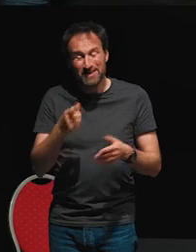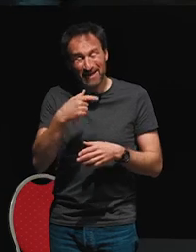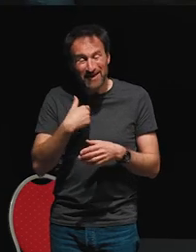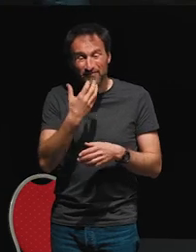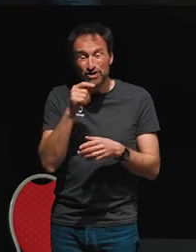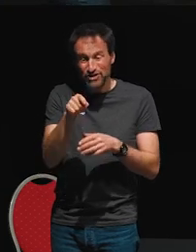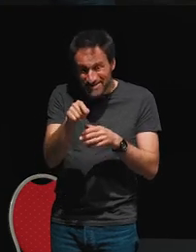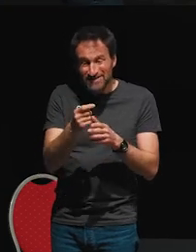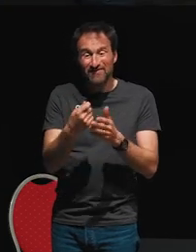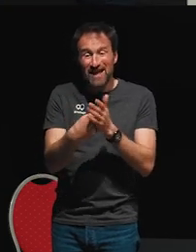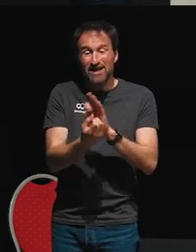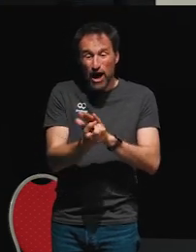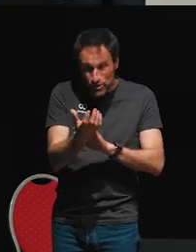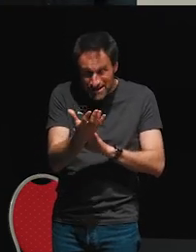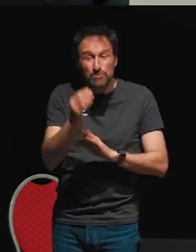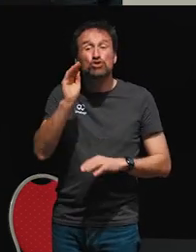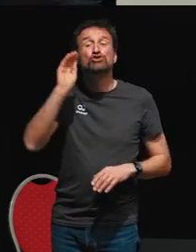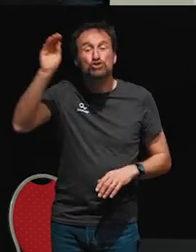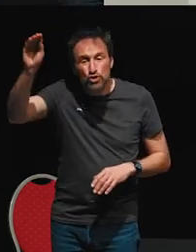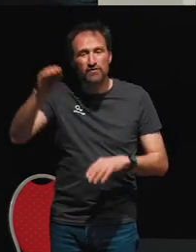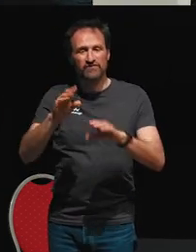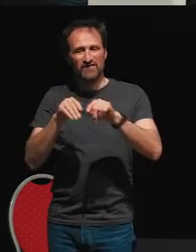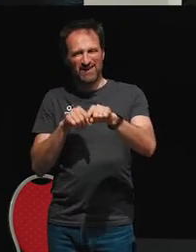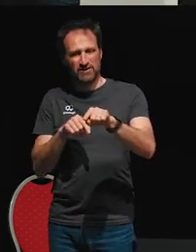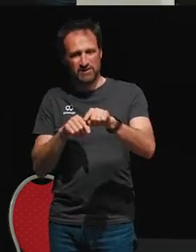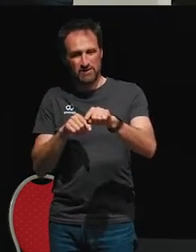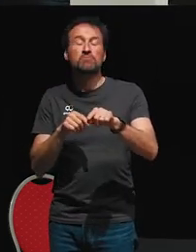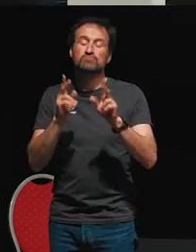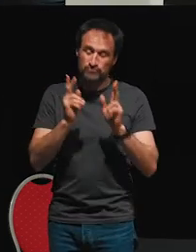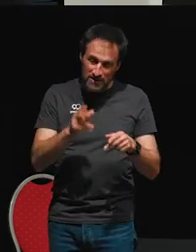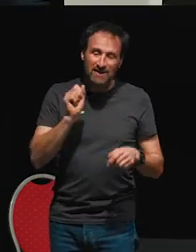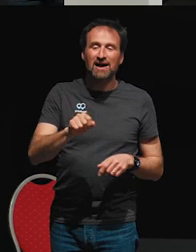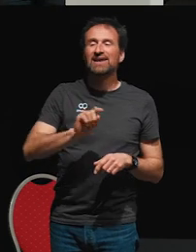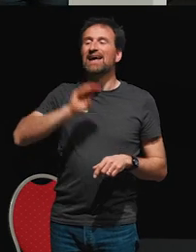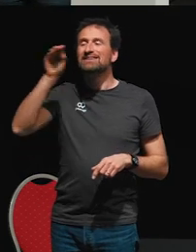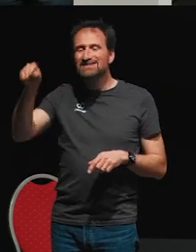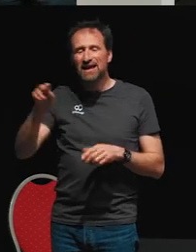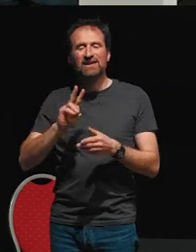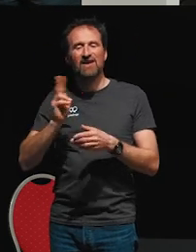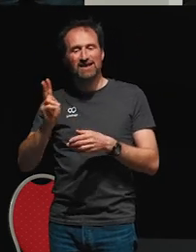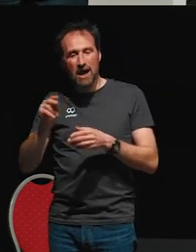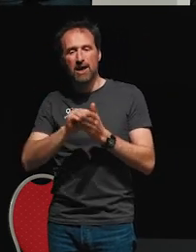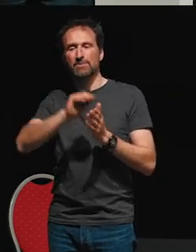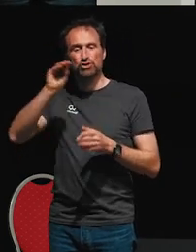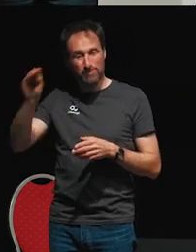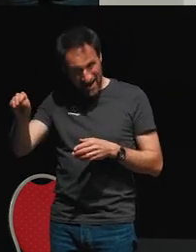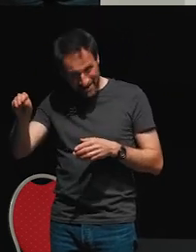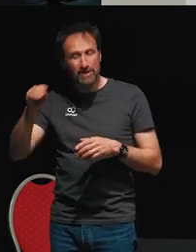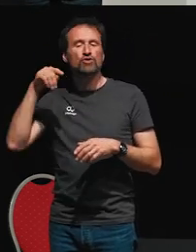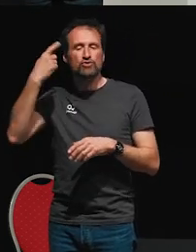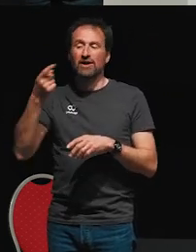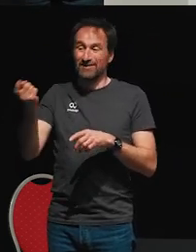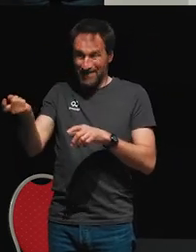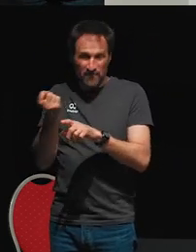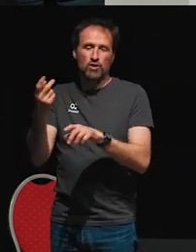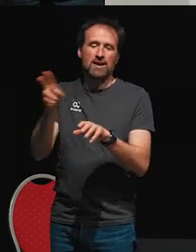to do that. Now it's true that I could save it to an external variable and then read from that variable later on, but that would